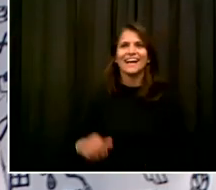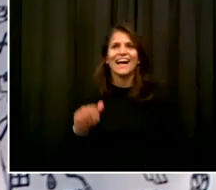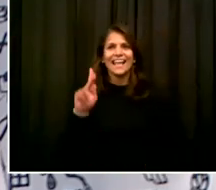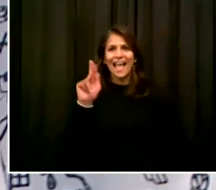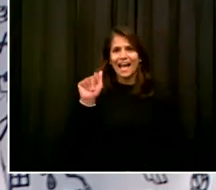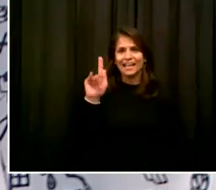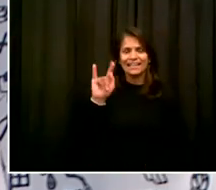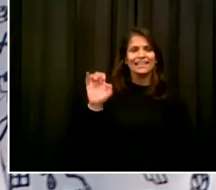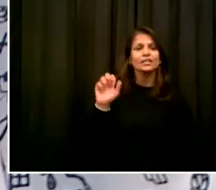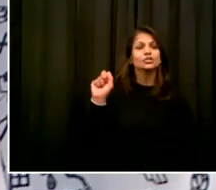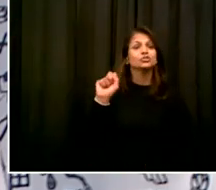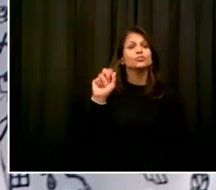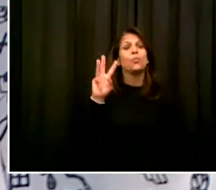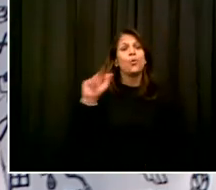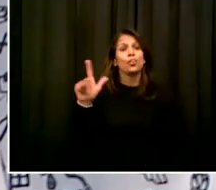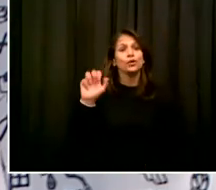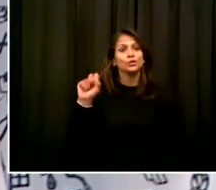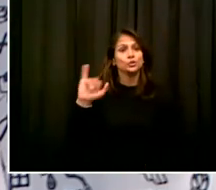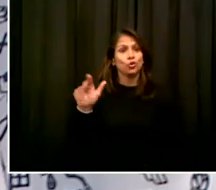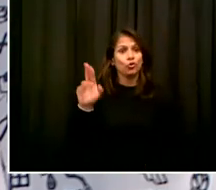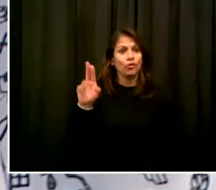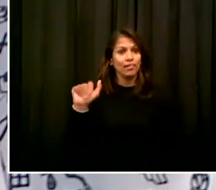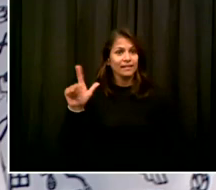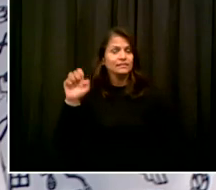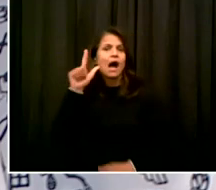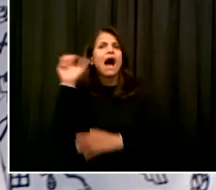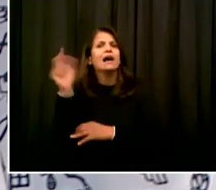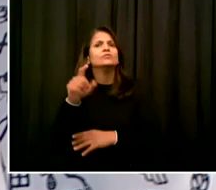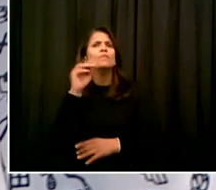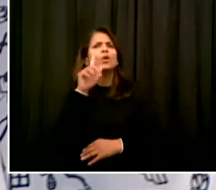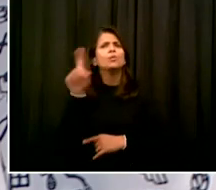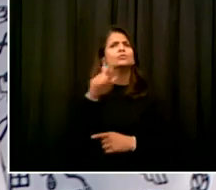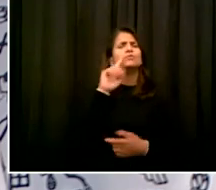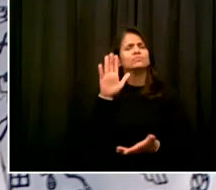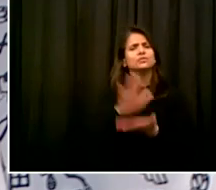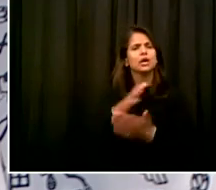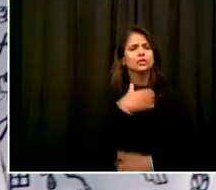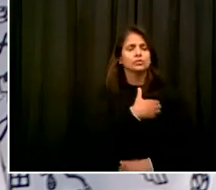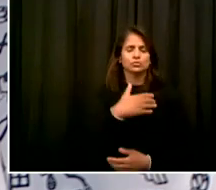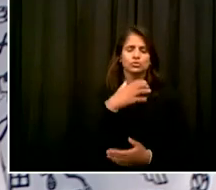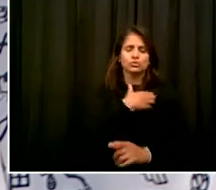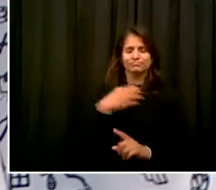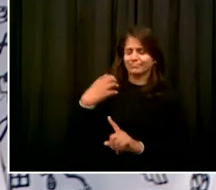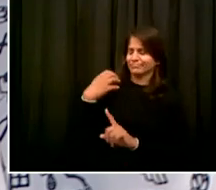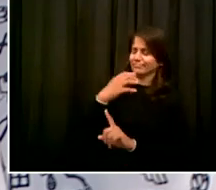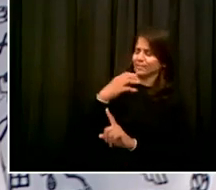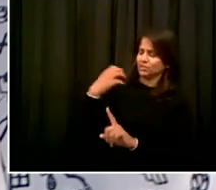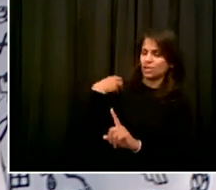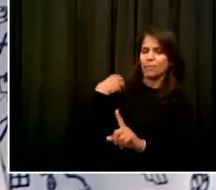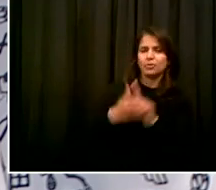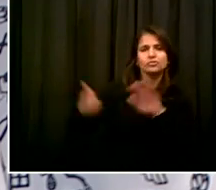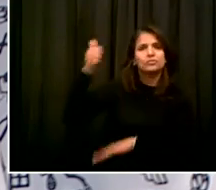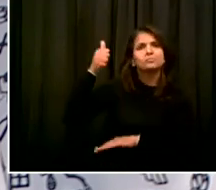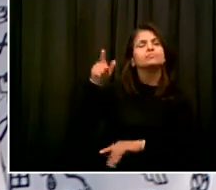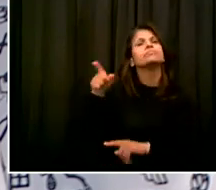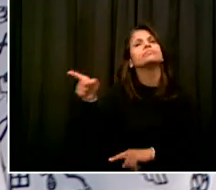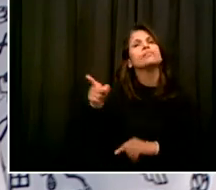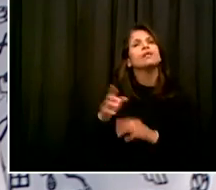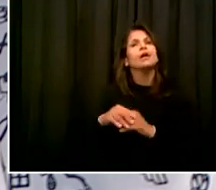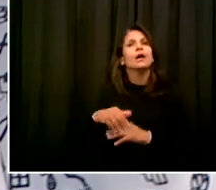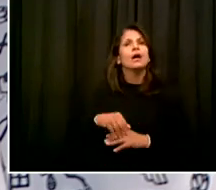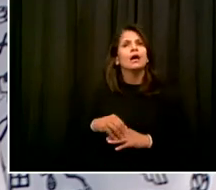wants to comment. So Brooklyn City Councilman Mark Trigger tweeted a little while ago that he's heard from different administrators at schools.